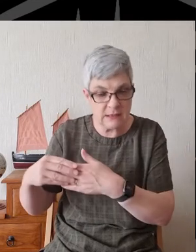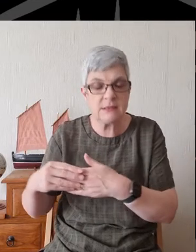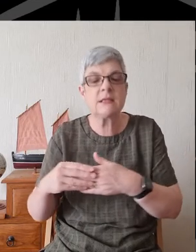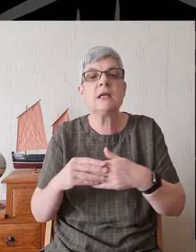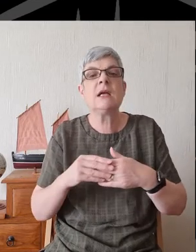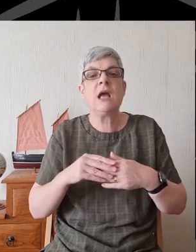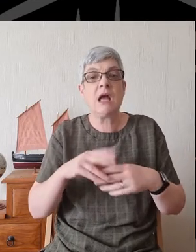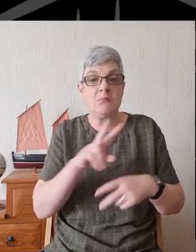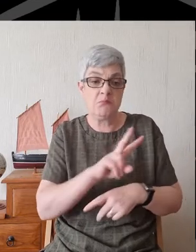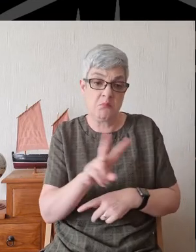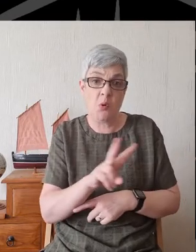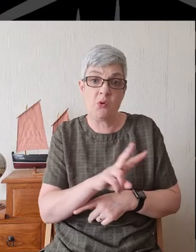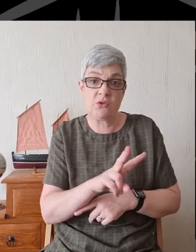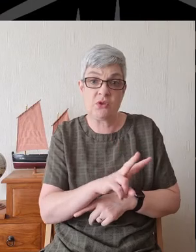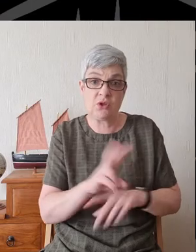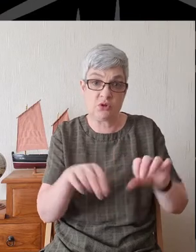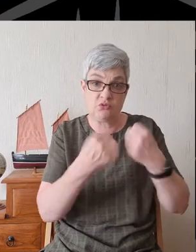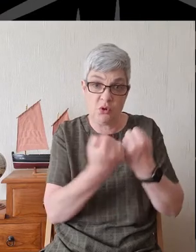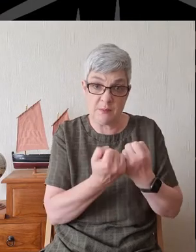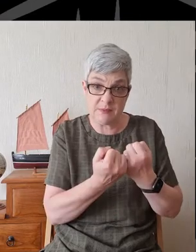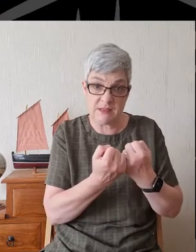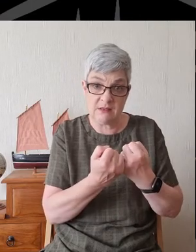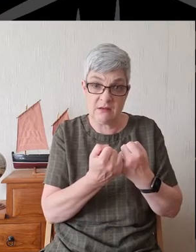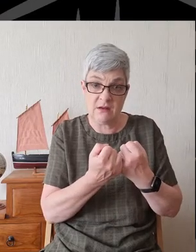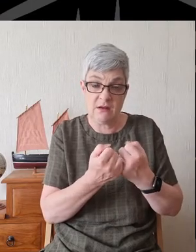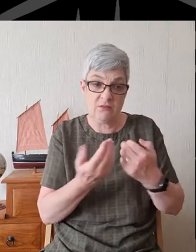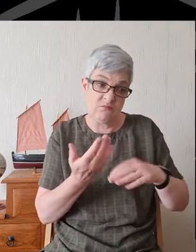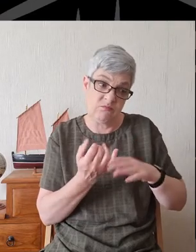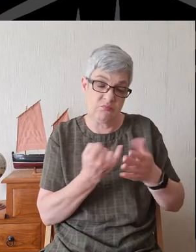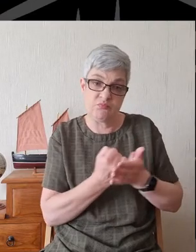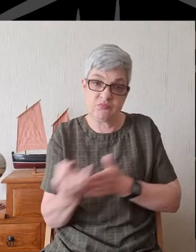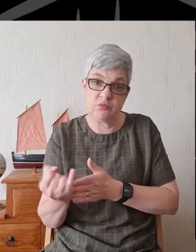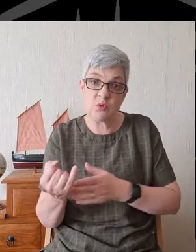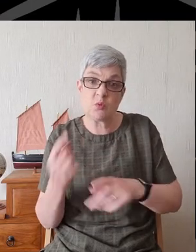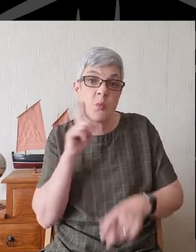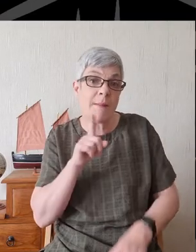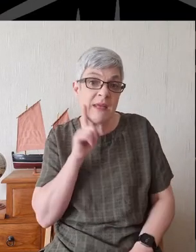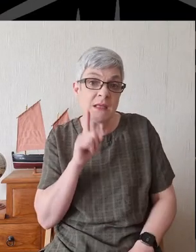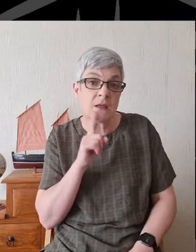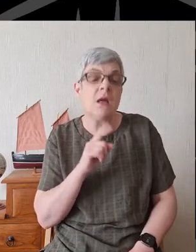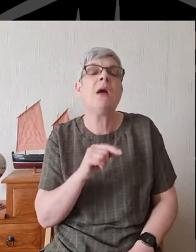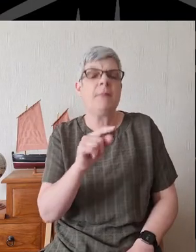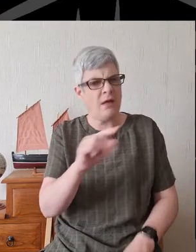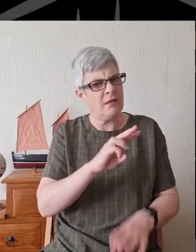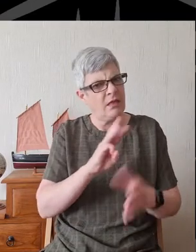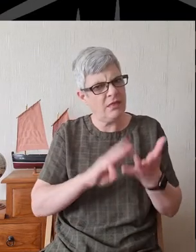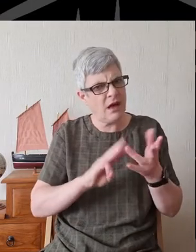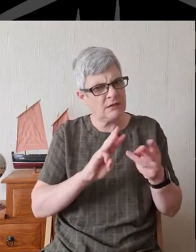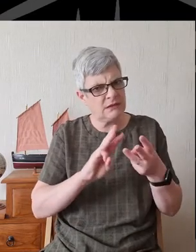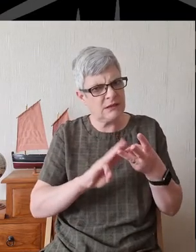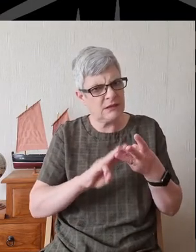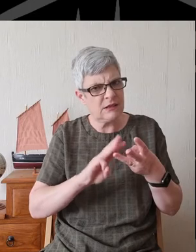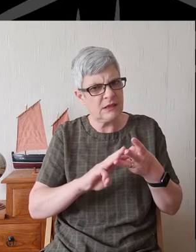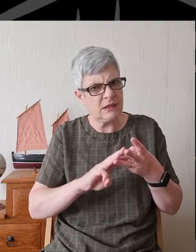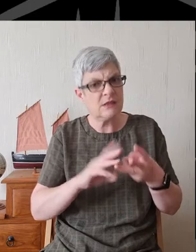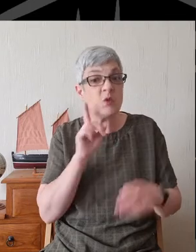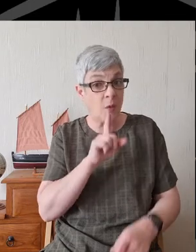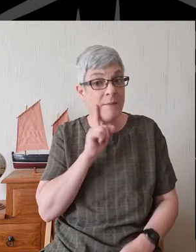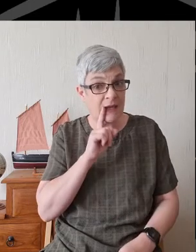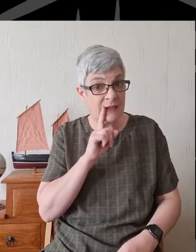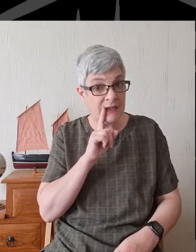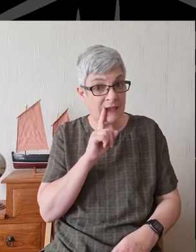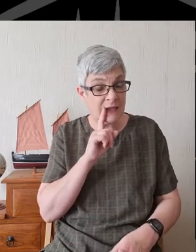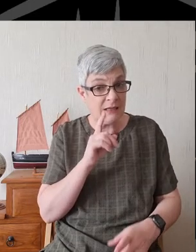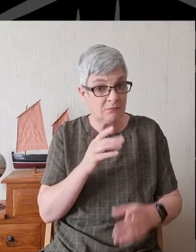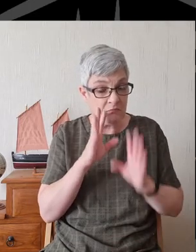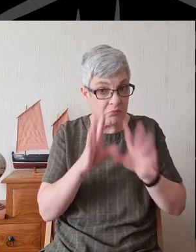privileged and the religious leaders, would exclude women. But the third scene was of the women gathering around Tammuz. And the point is that it's in